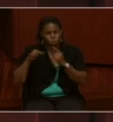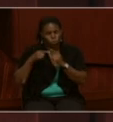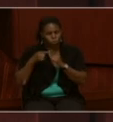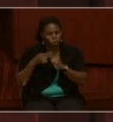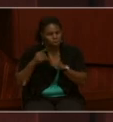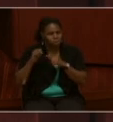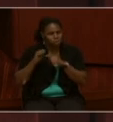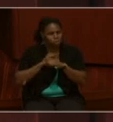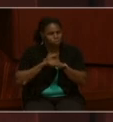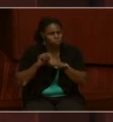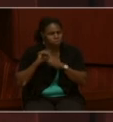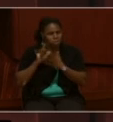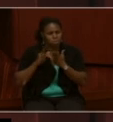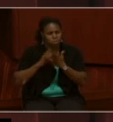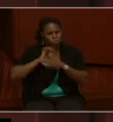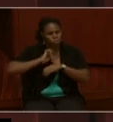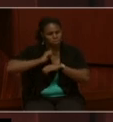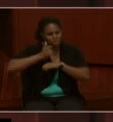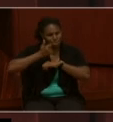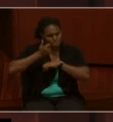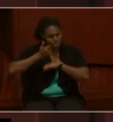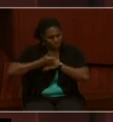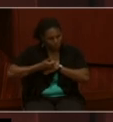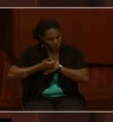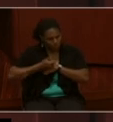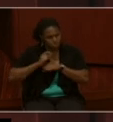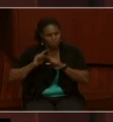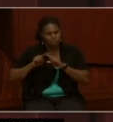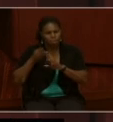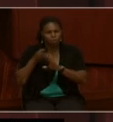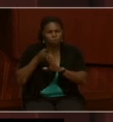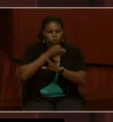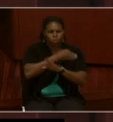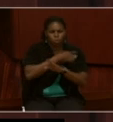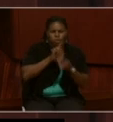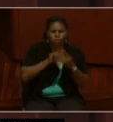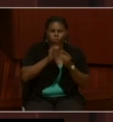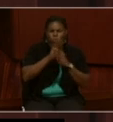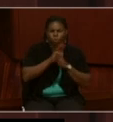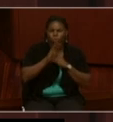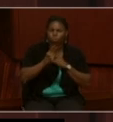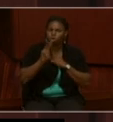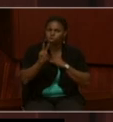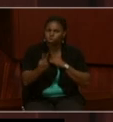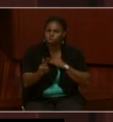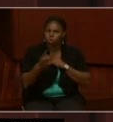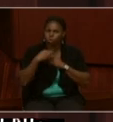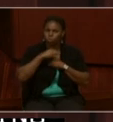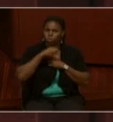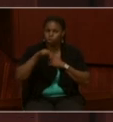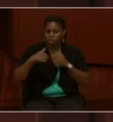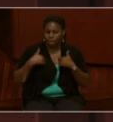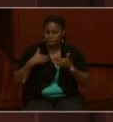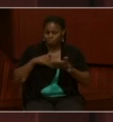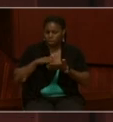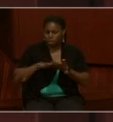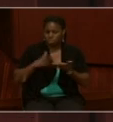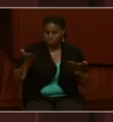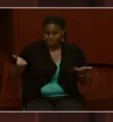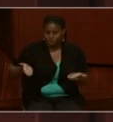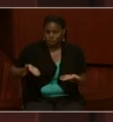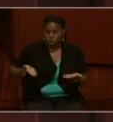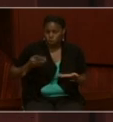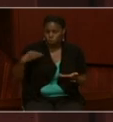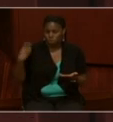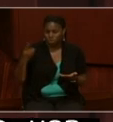established. But if it was prior to World War II, then we should have records here. But it